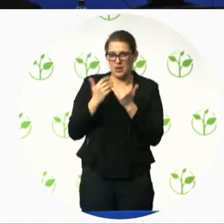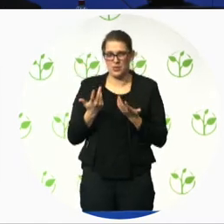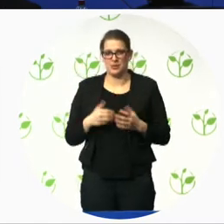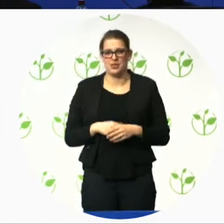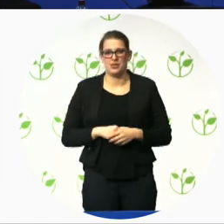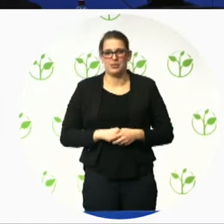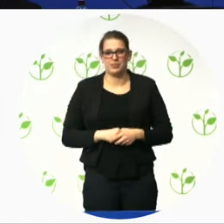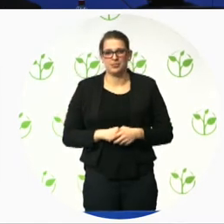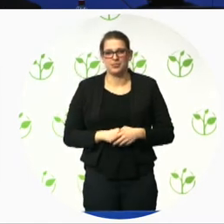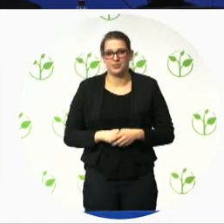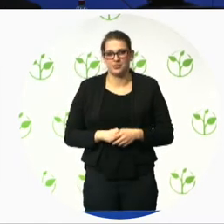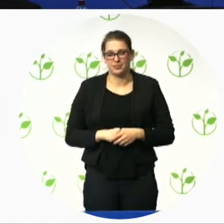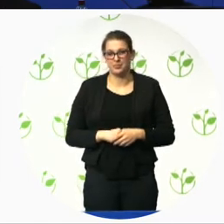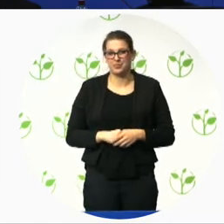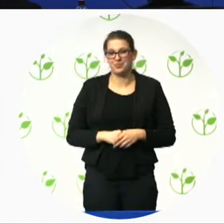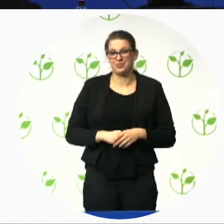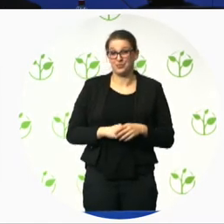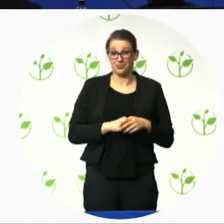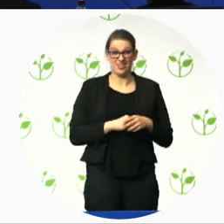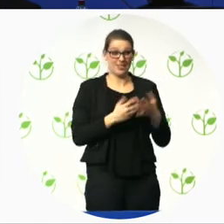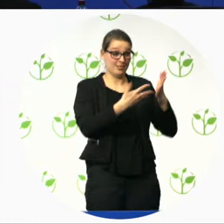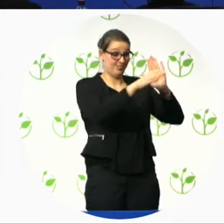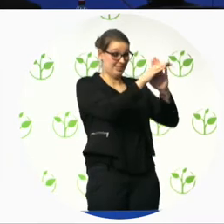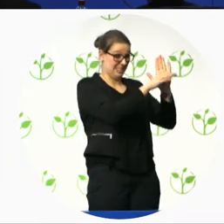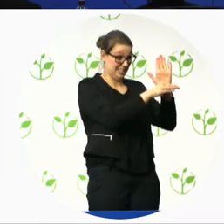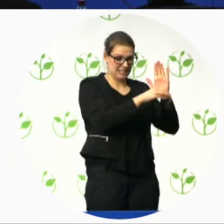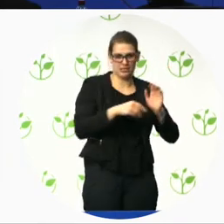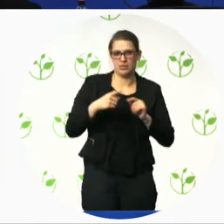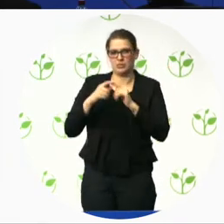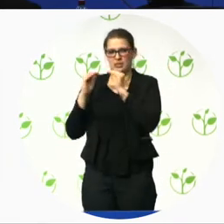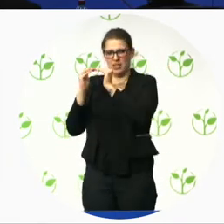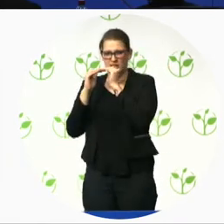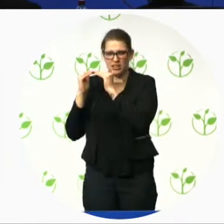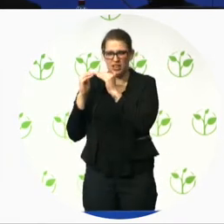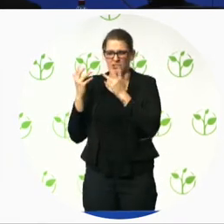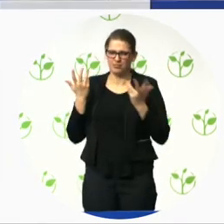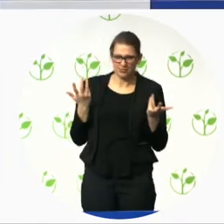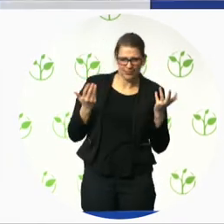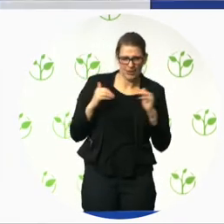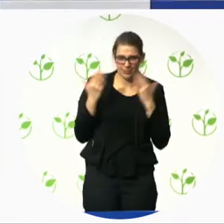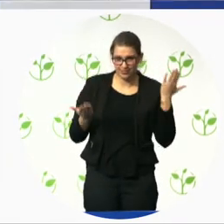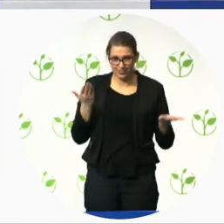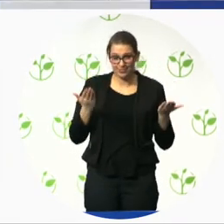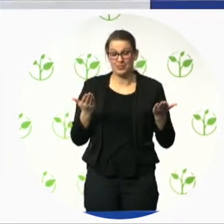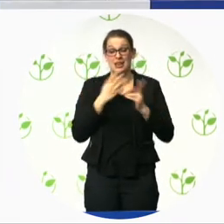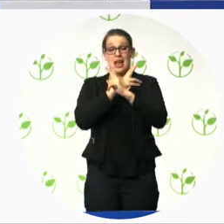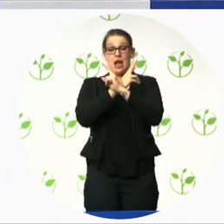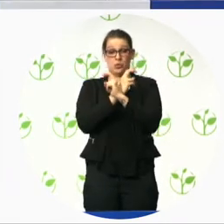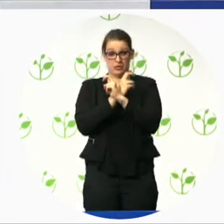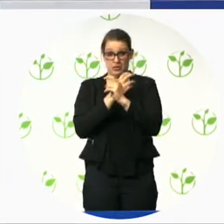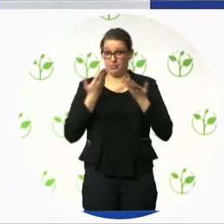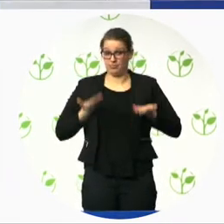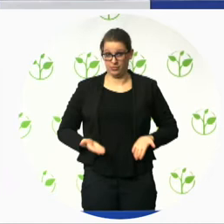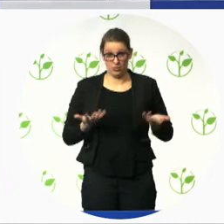standards it's quite simple in Austria for example the law refers to an international standard and the international standard is the ISO